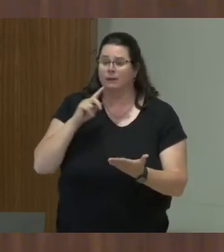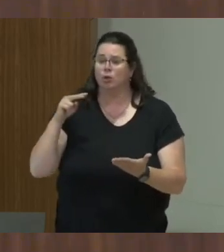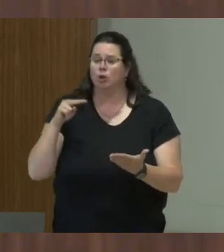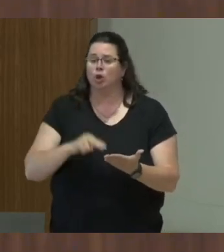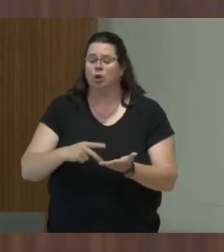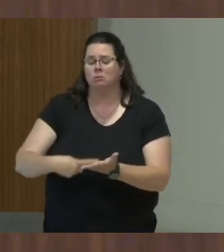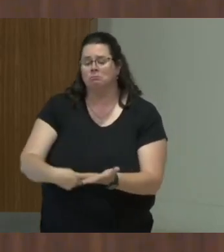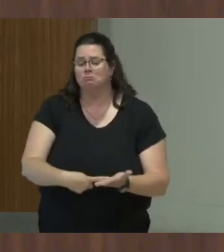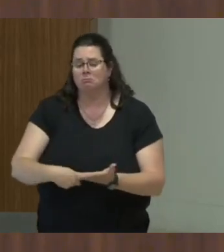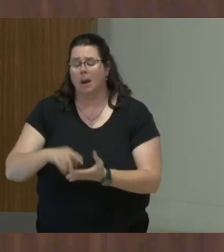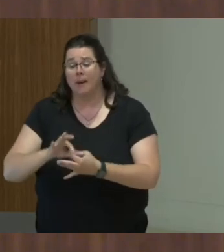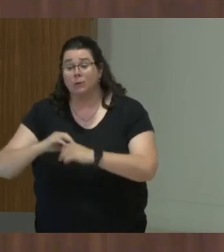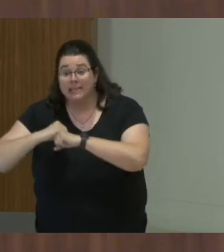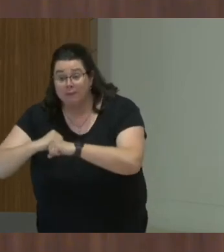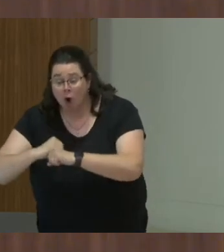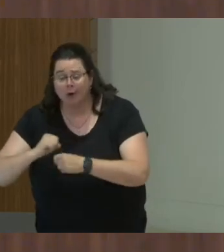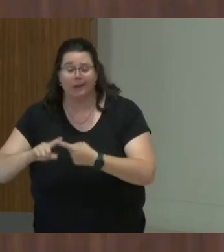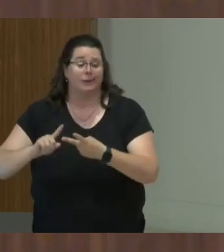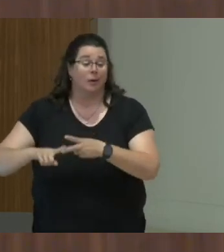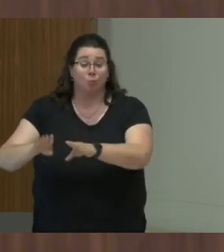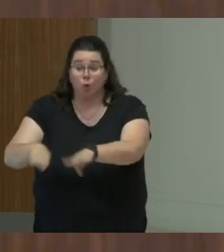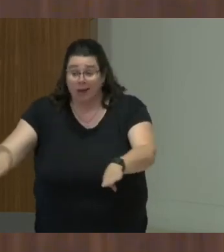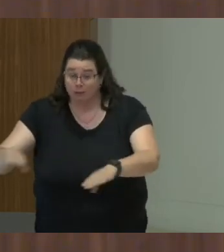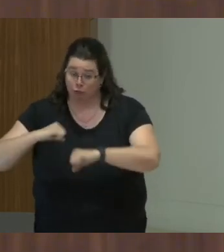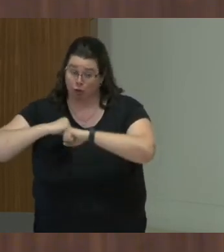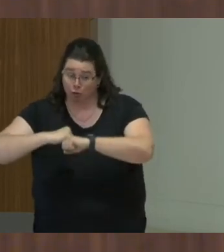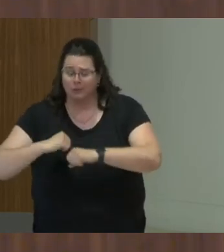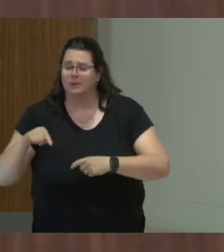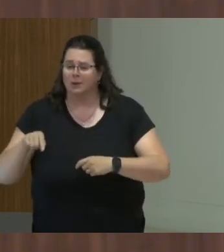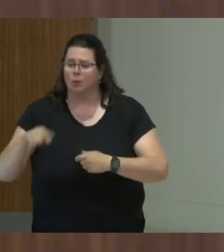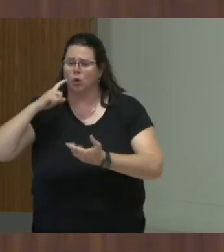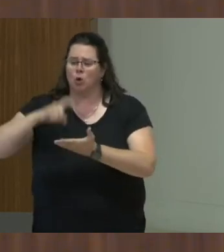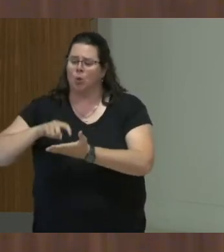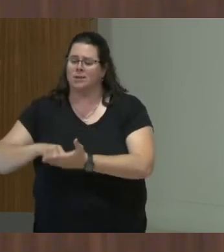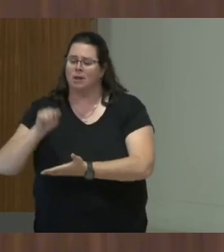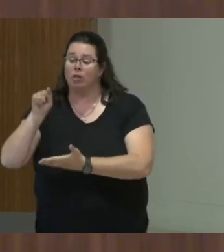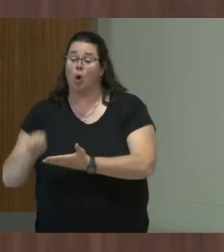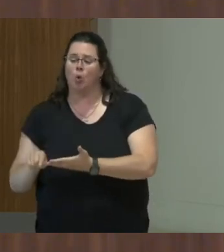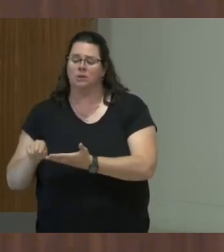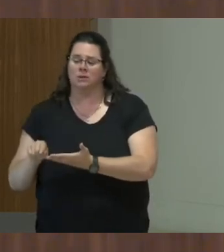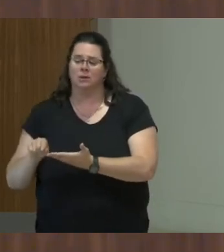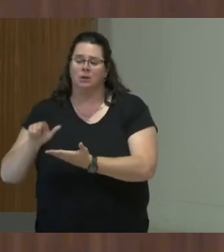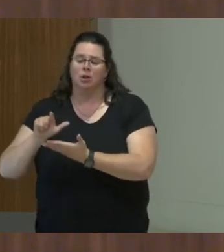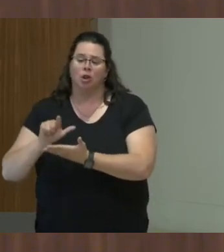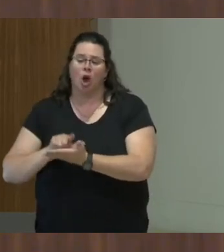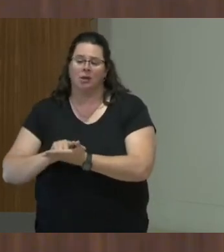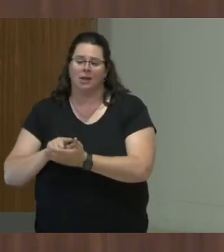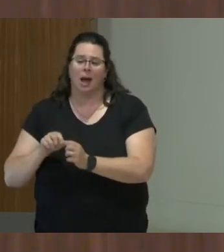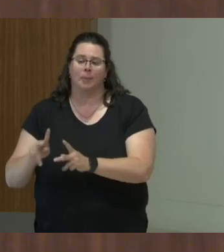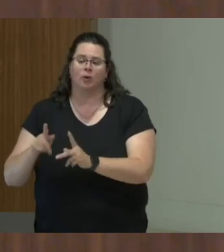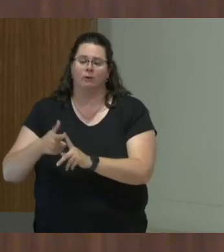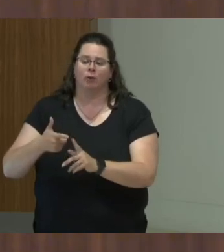around safeguarding and protecting of children, we see that these are mainly legal discourses. They are